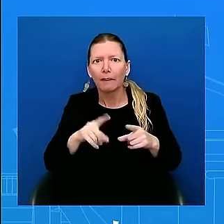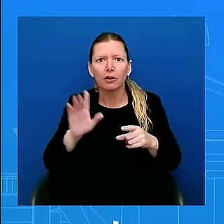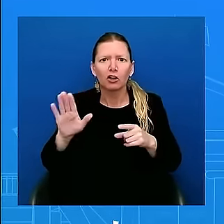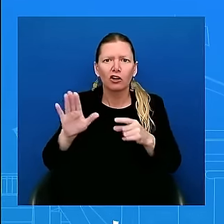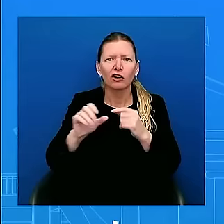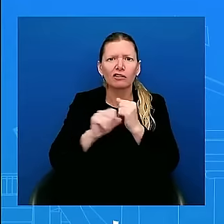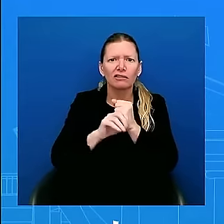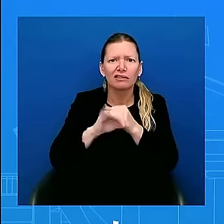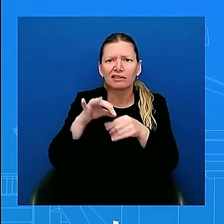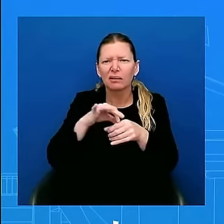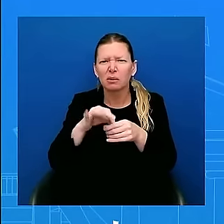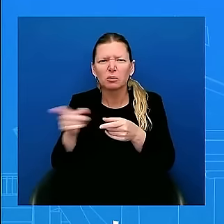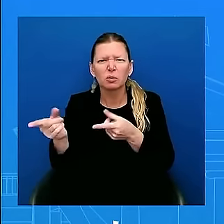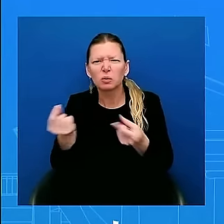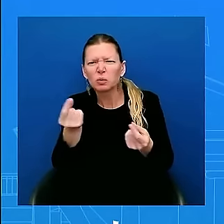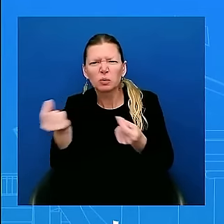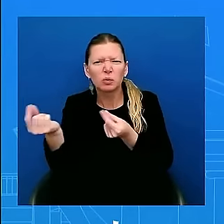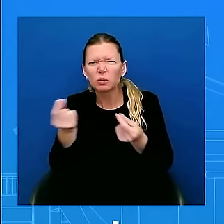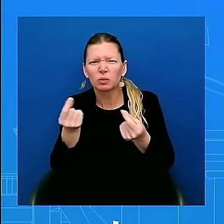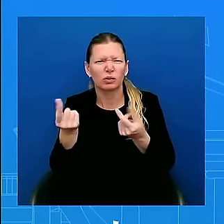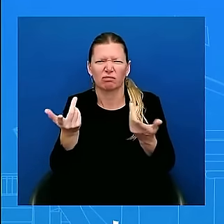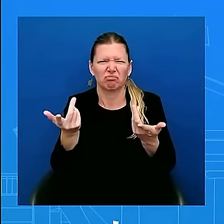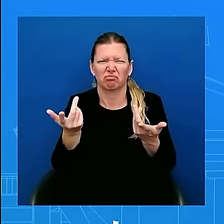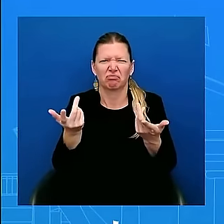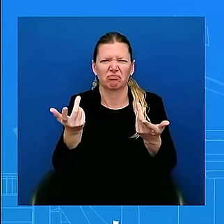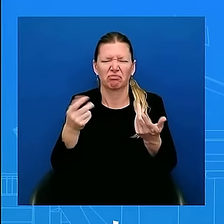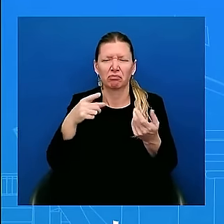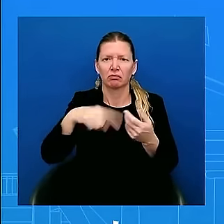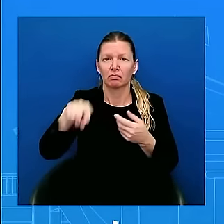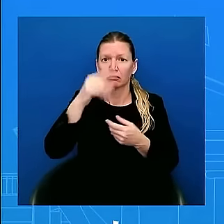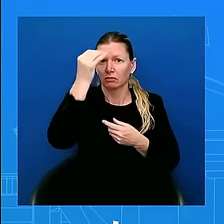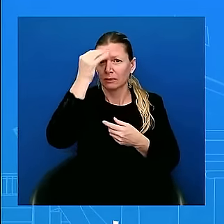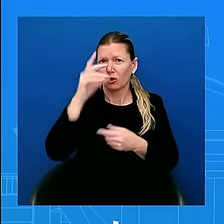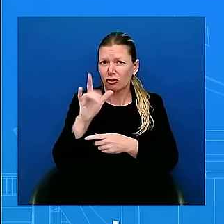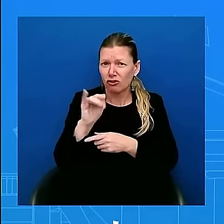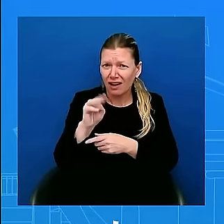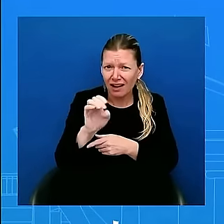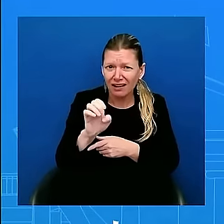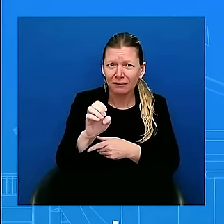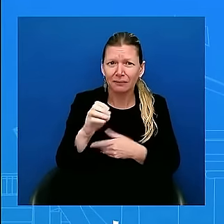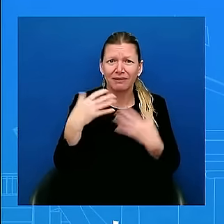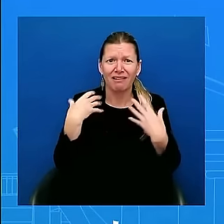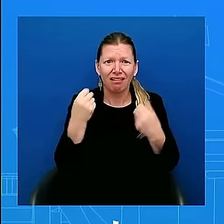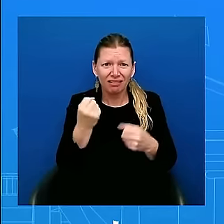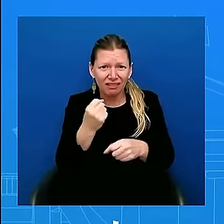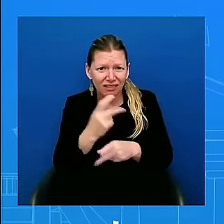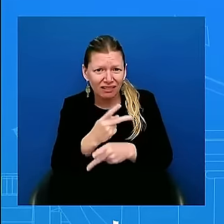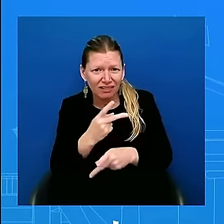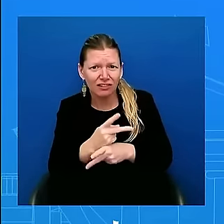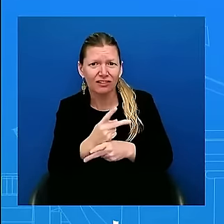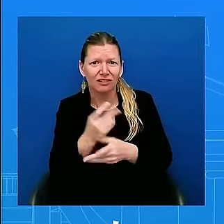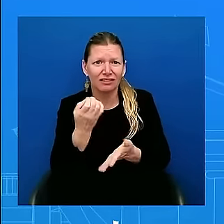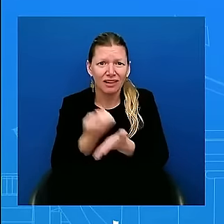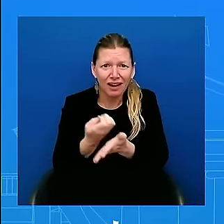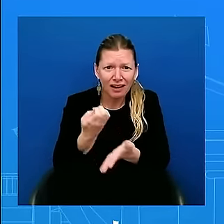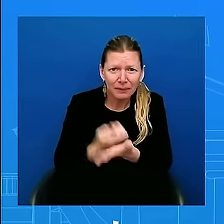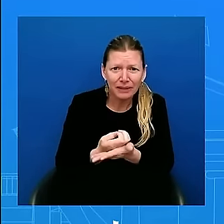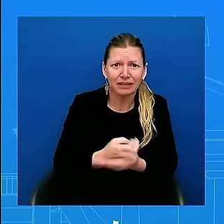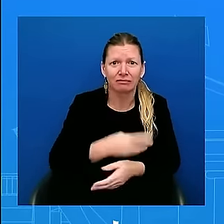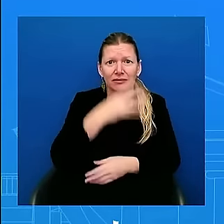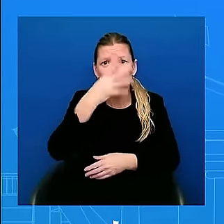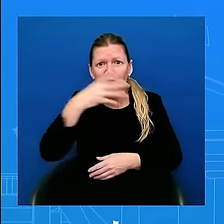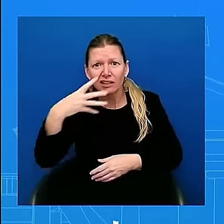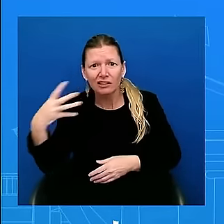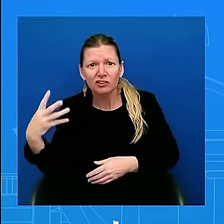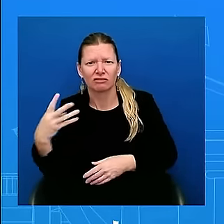economy you think about immigration and the successes that we have seen in those particular areas and that's just a few foreign policy